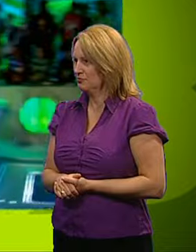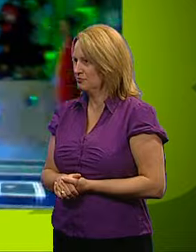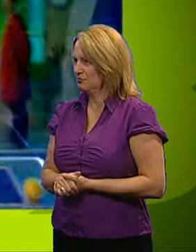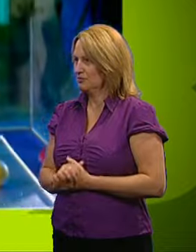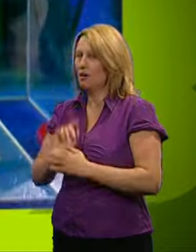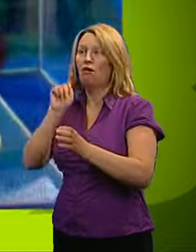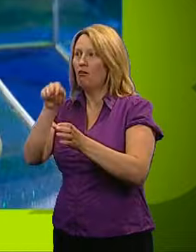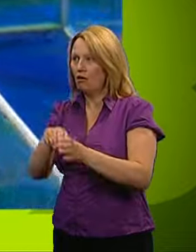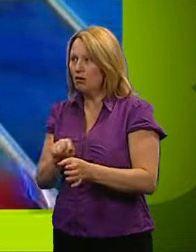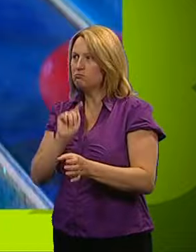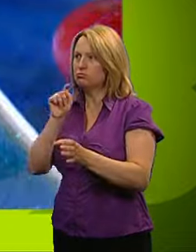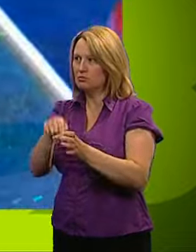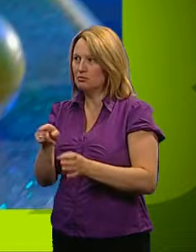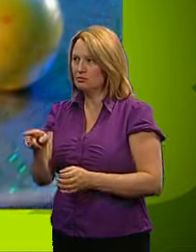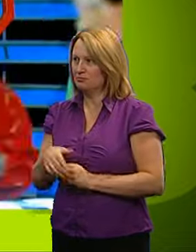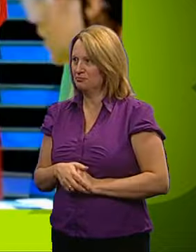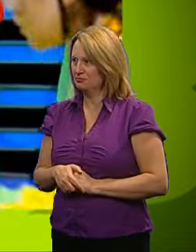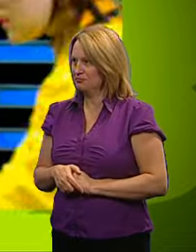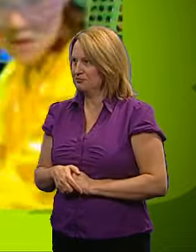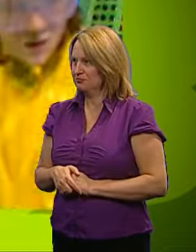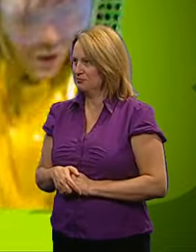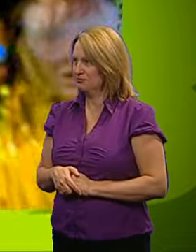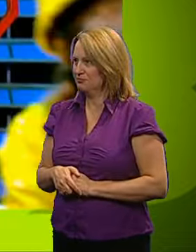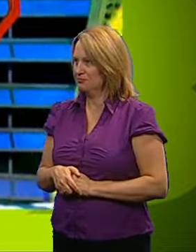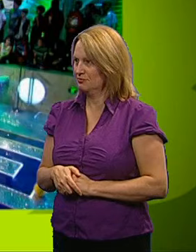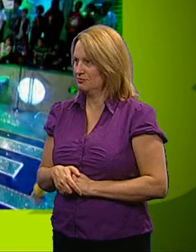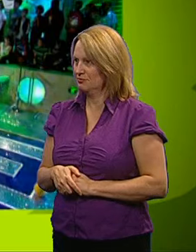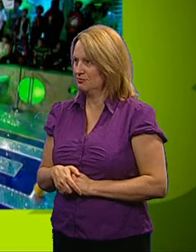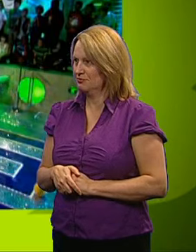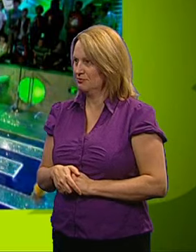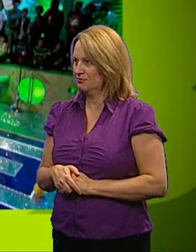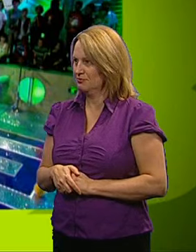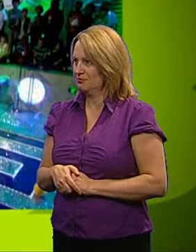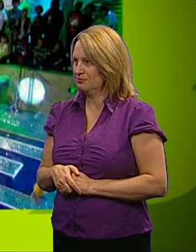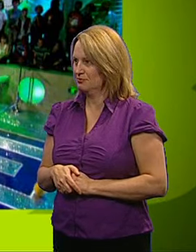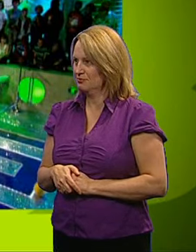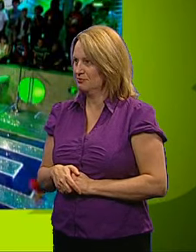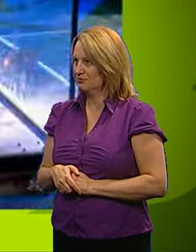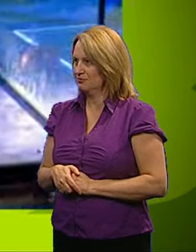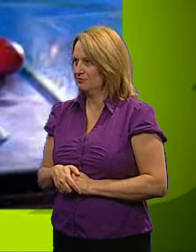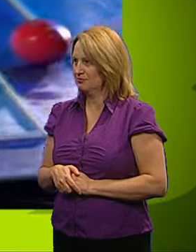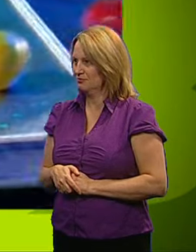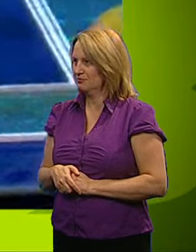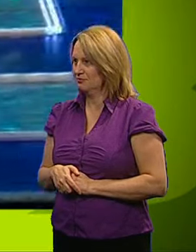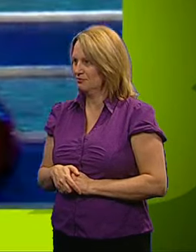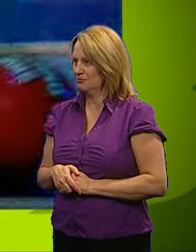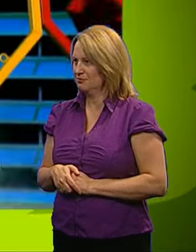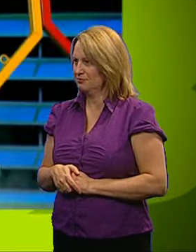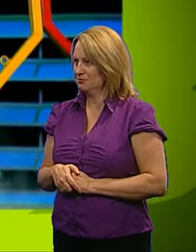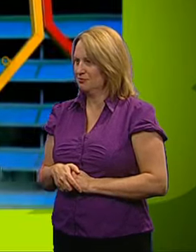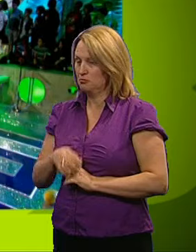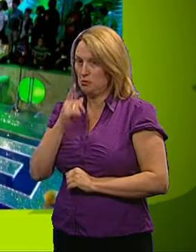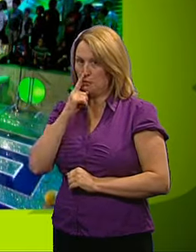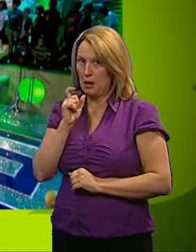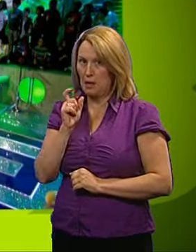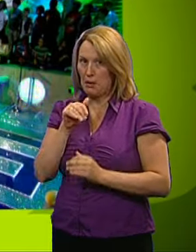prize pod into the prize zone. And another. Is this the start of a great comeback? It could be. Callum has got his eye in now. Look